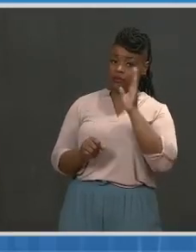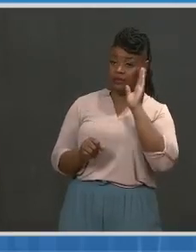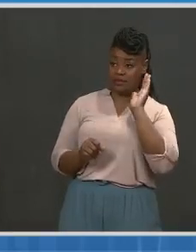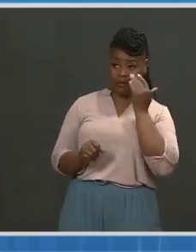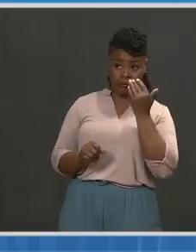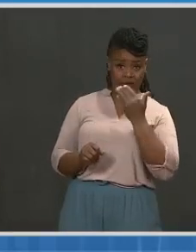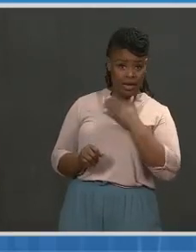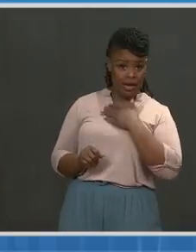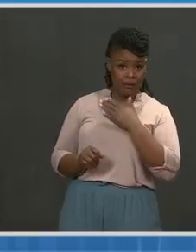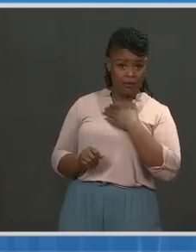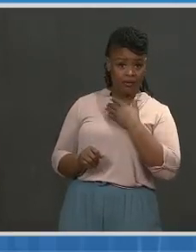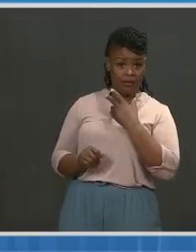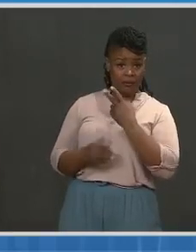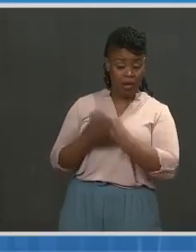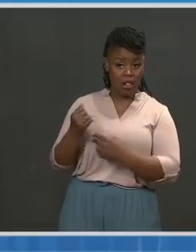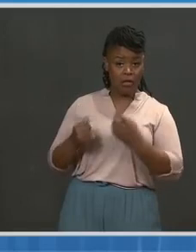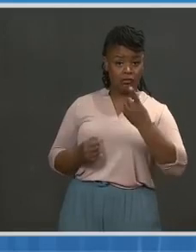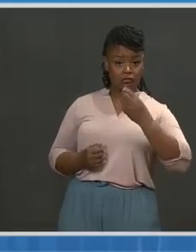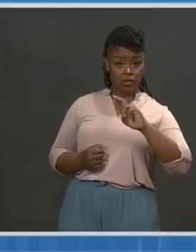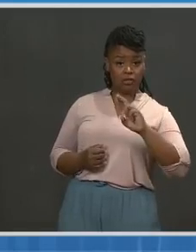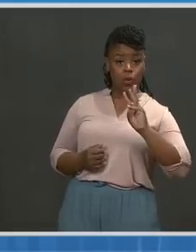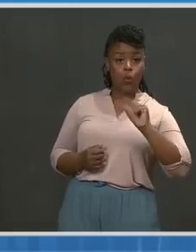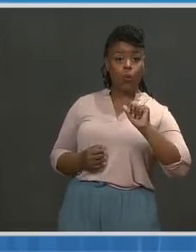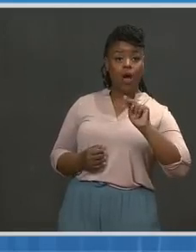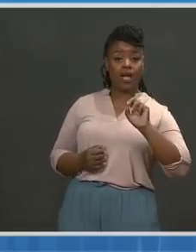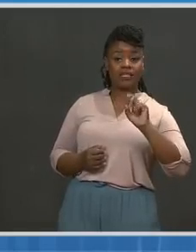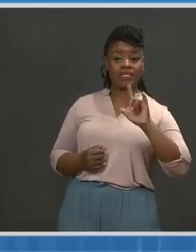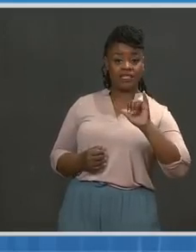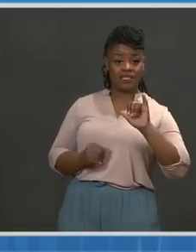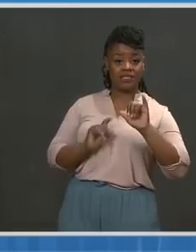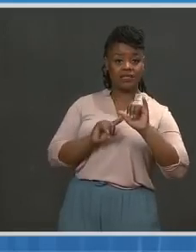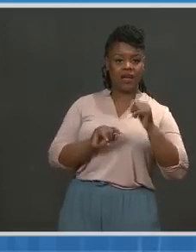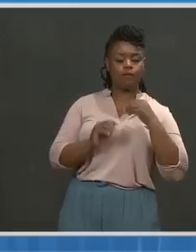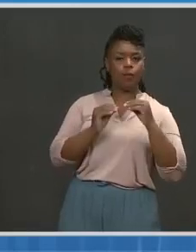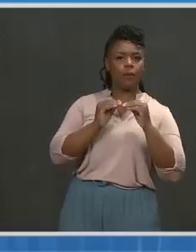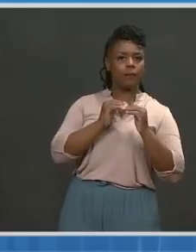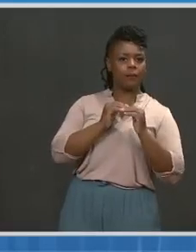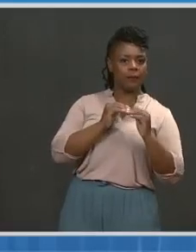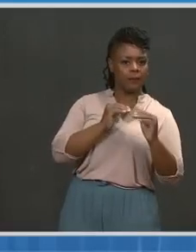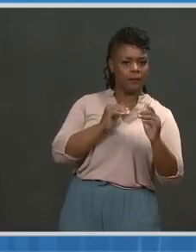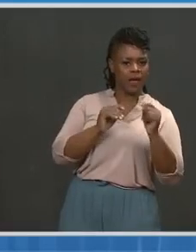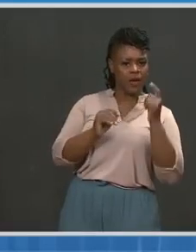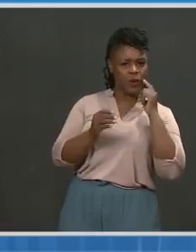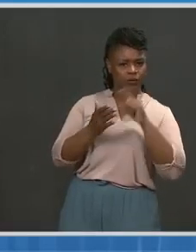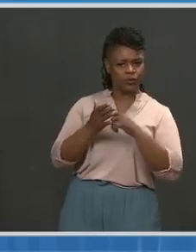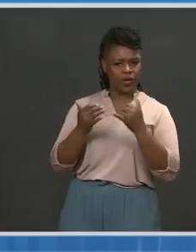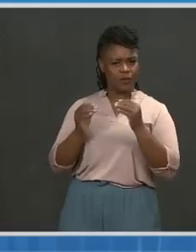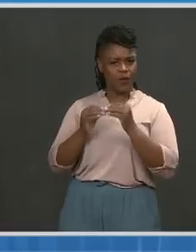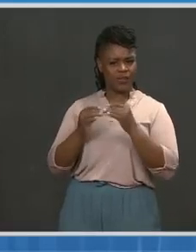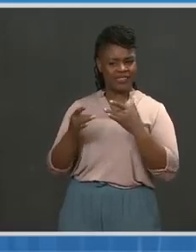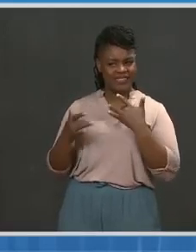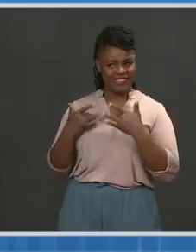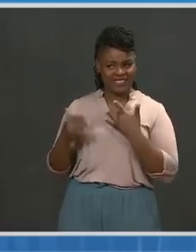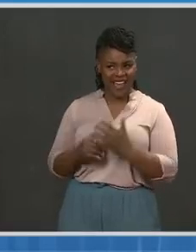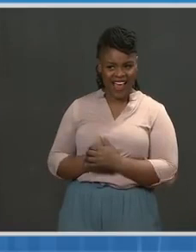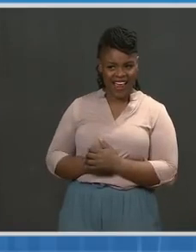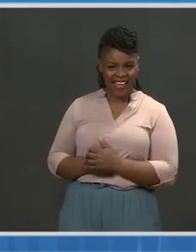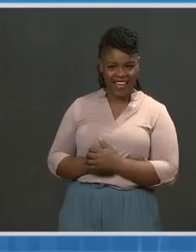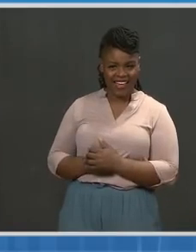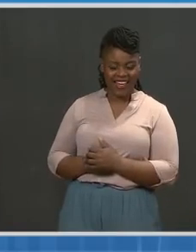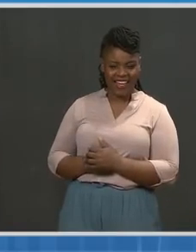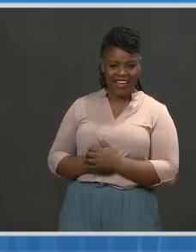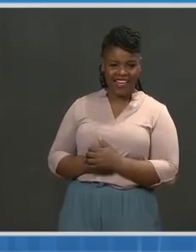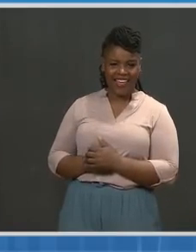I noticed this even with Dr. Walensky, who is normally guarded. So would you